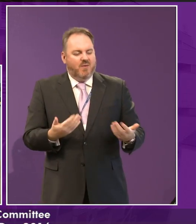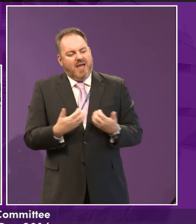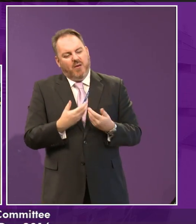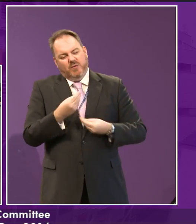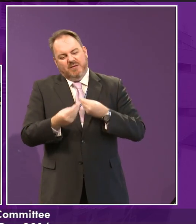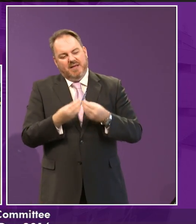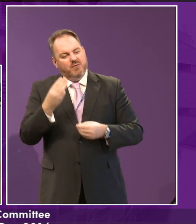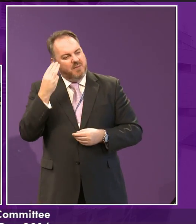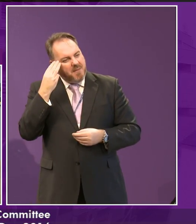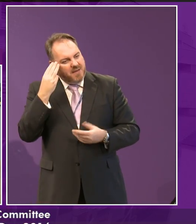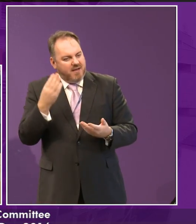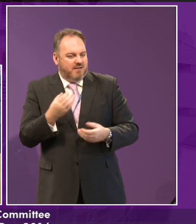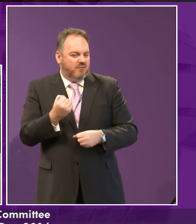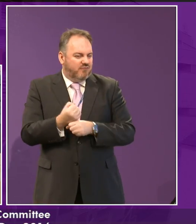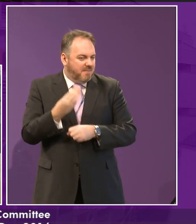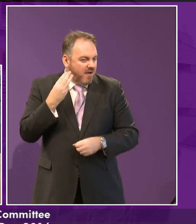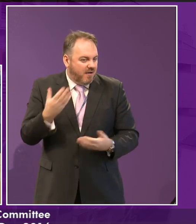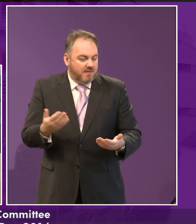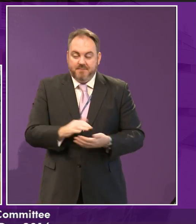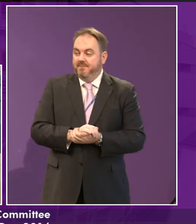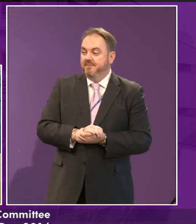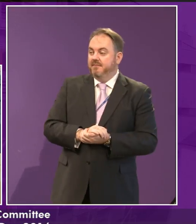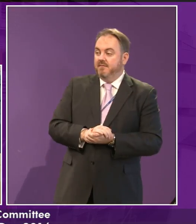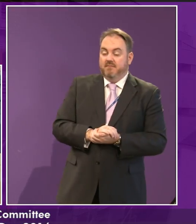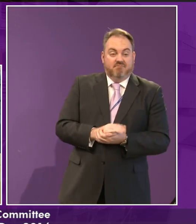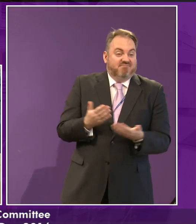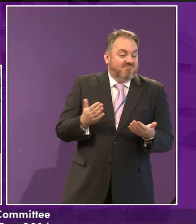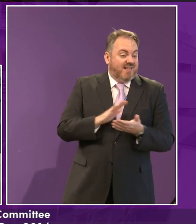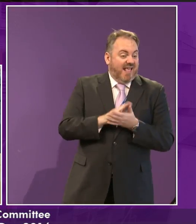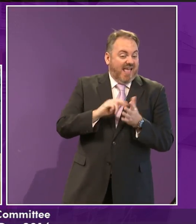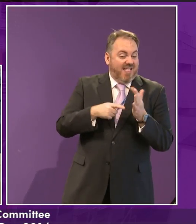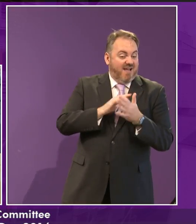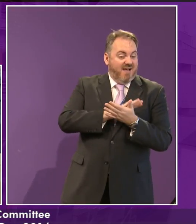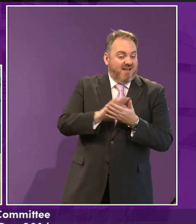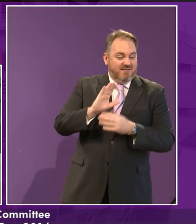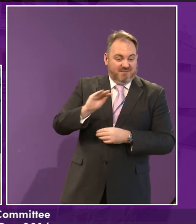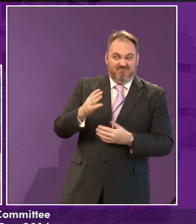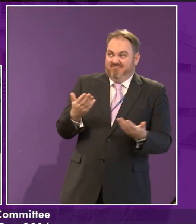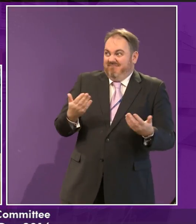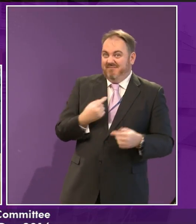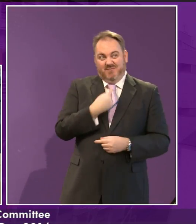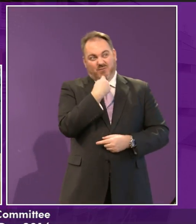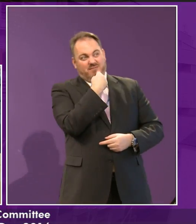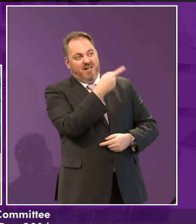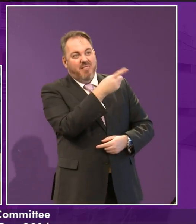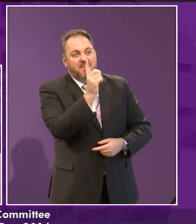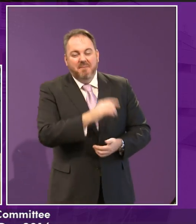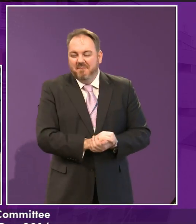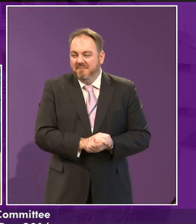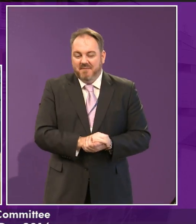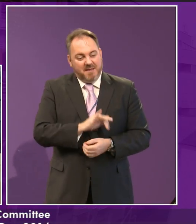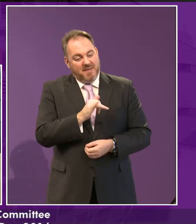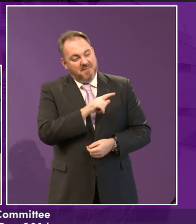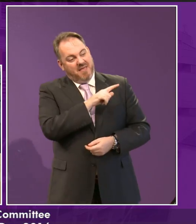Or how would you? Well, I would just probably tell them, like, because I'd just, like, probably, like, sit